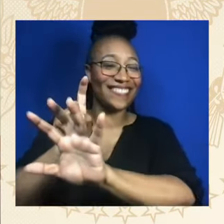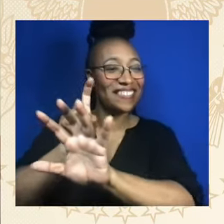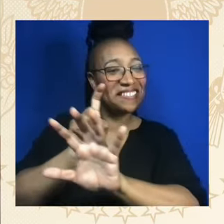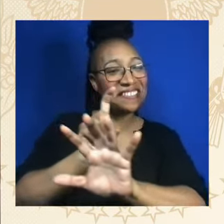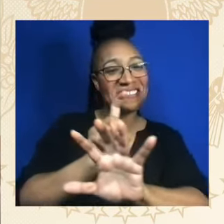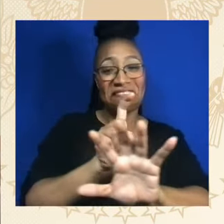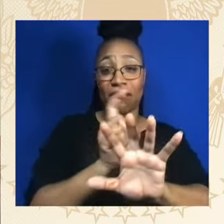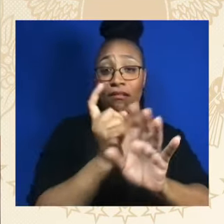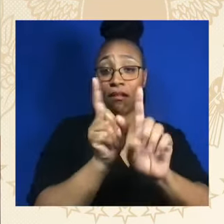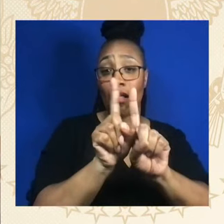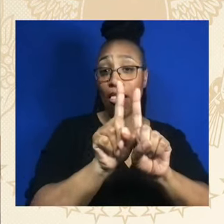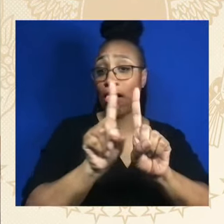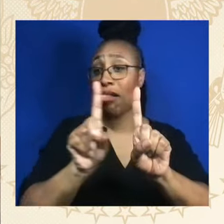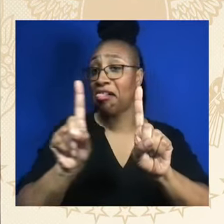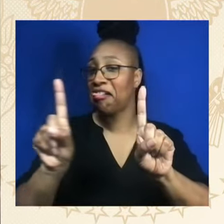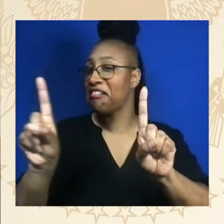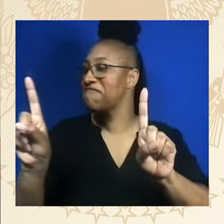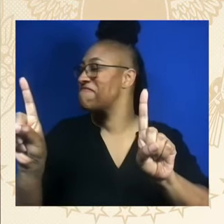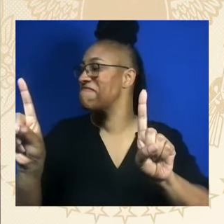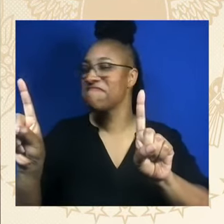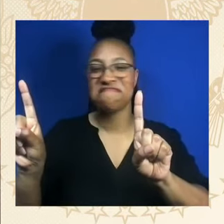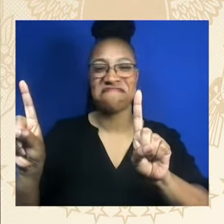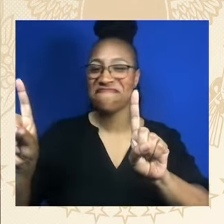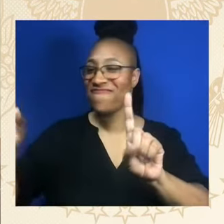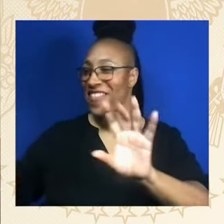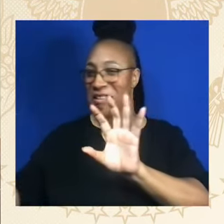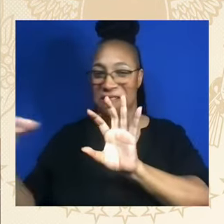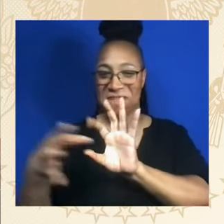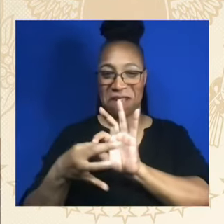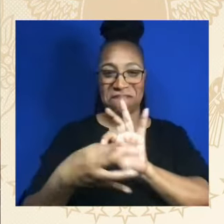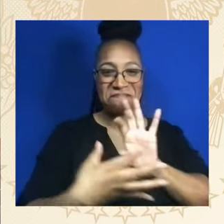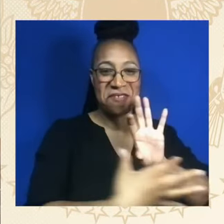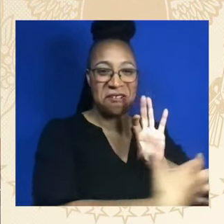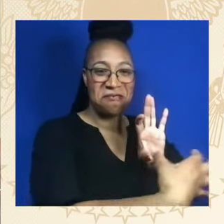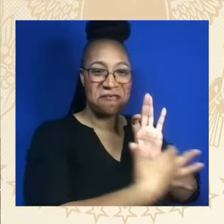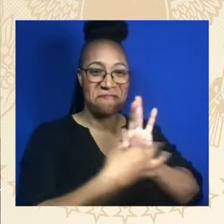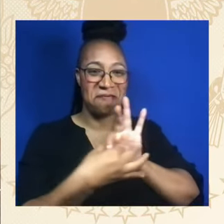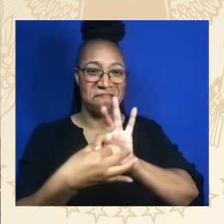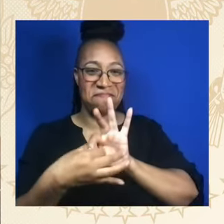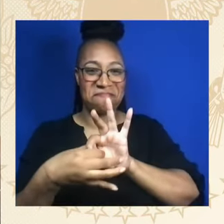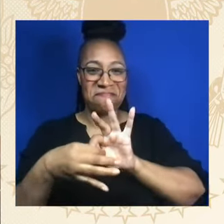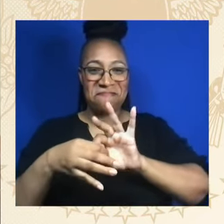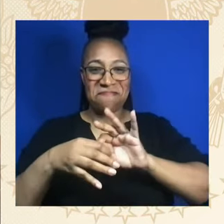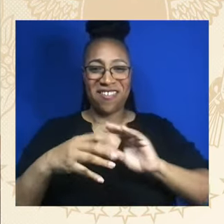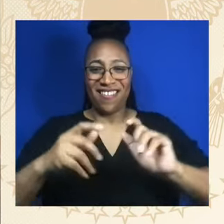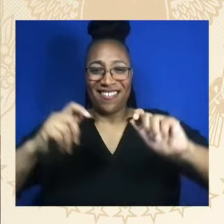into the light